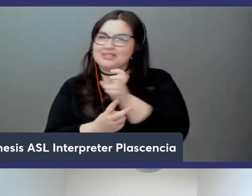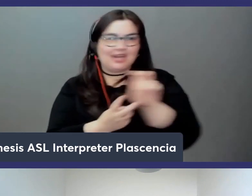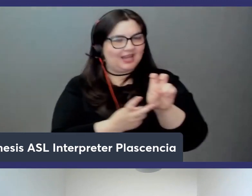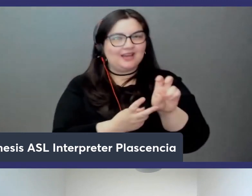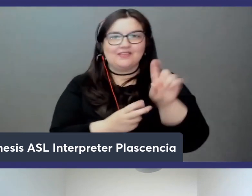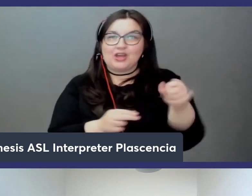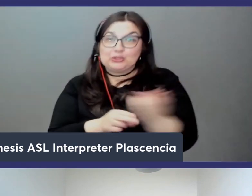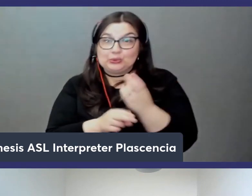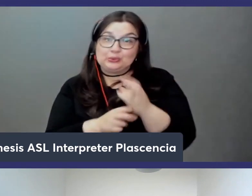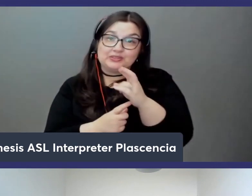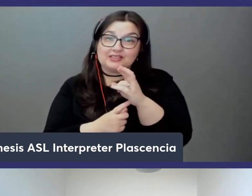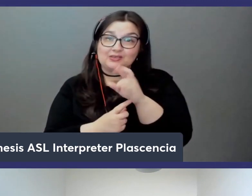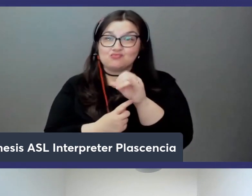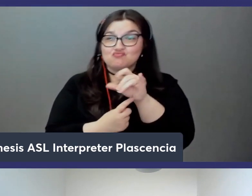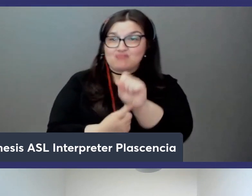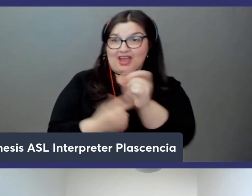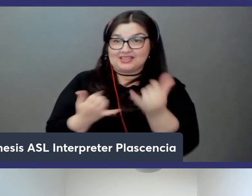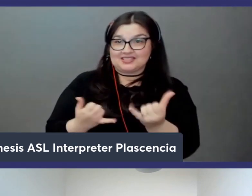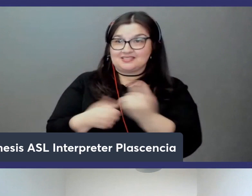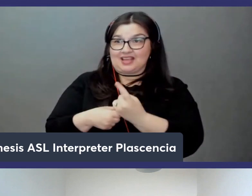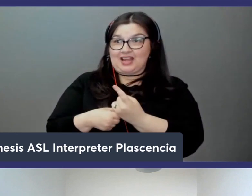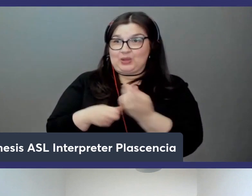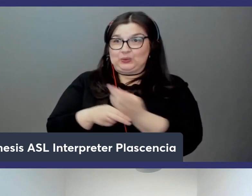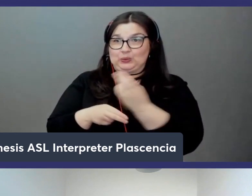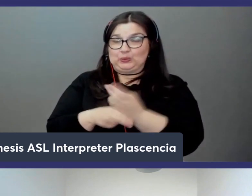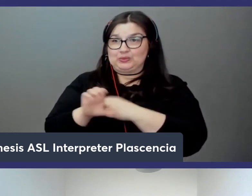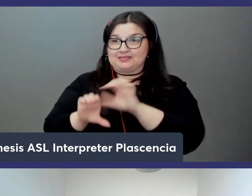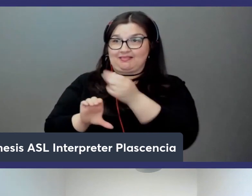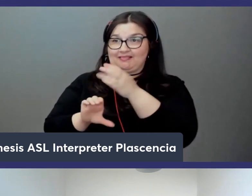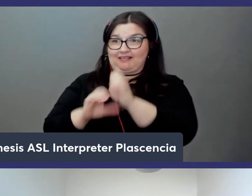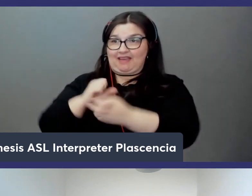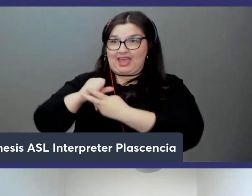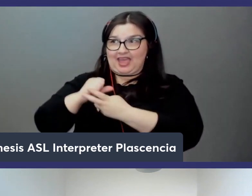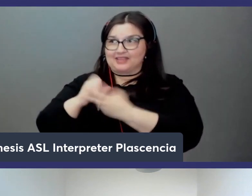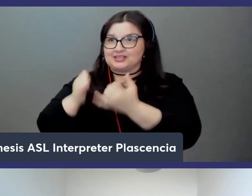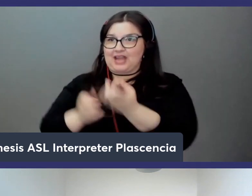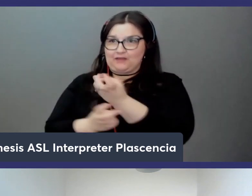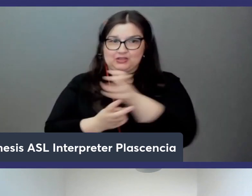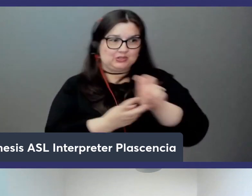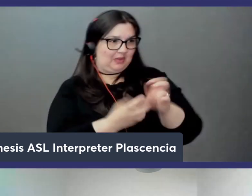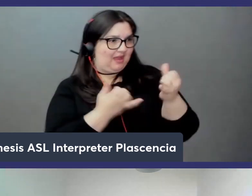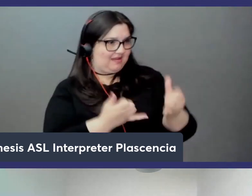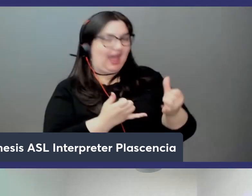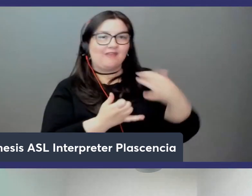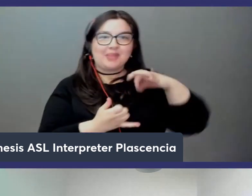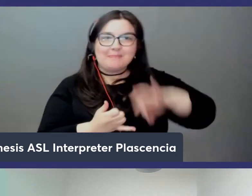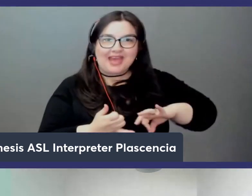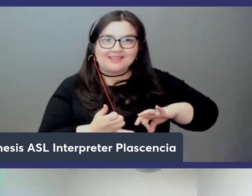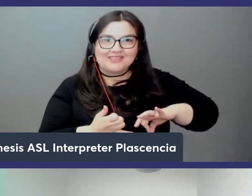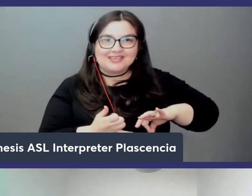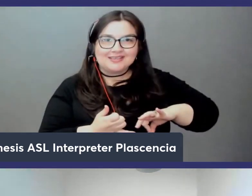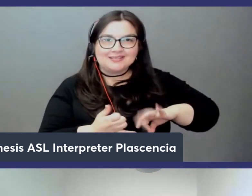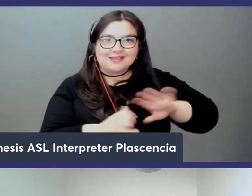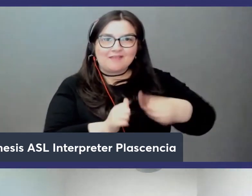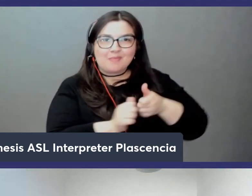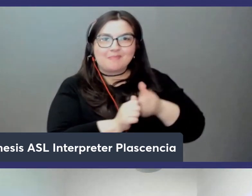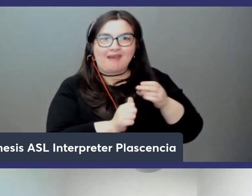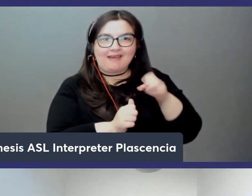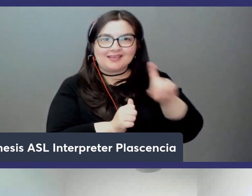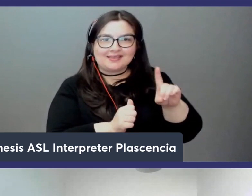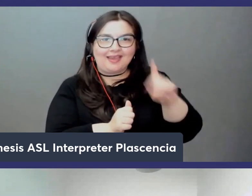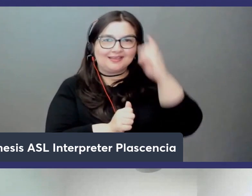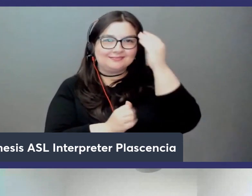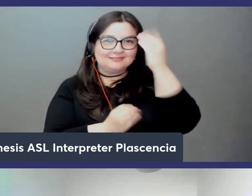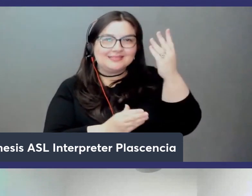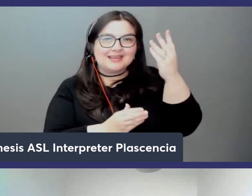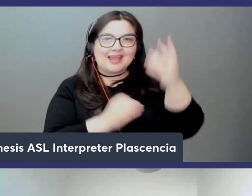using radius today just as a cache and then you can switch over now i've got the benefits of a backing database store right um i that's great yeah